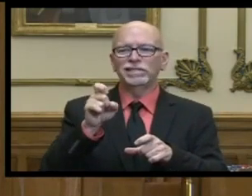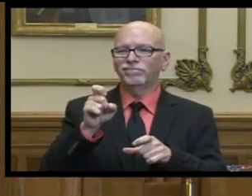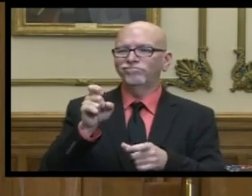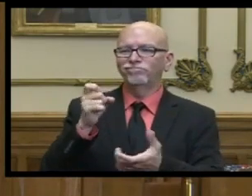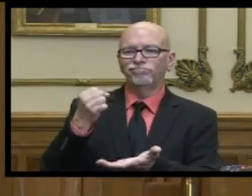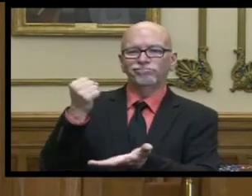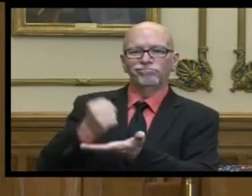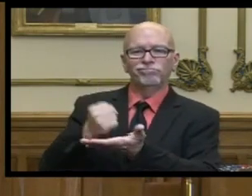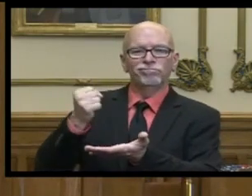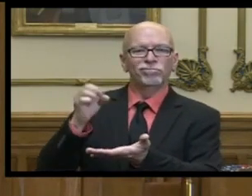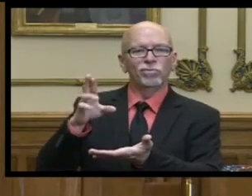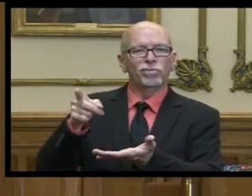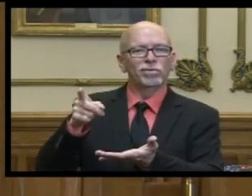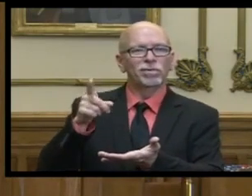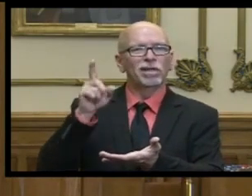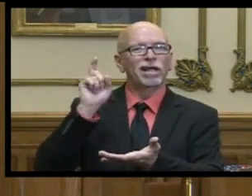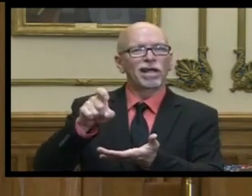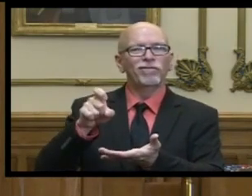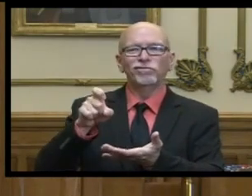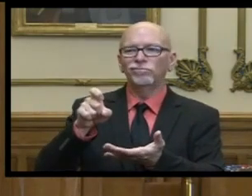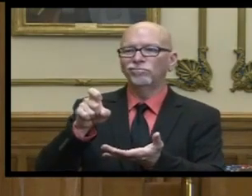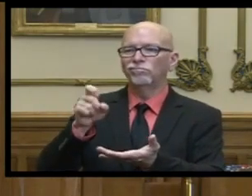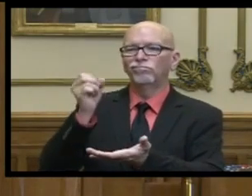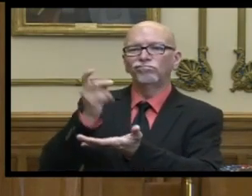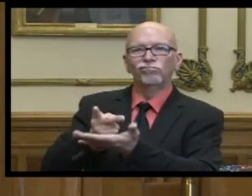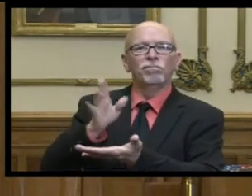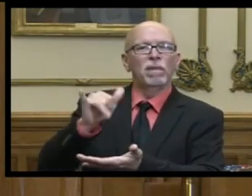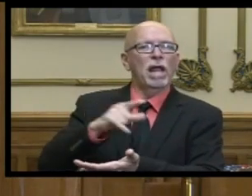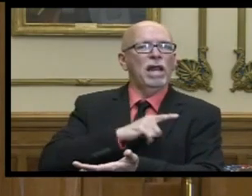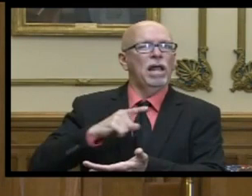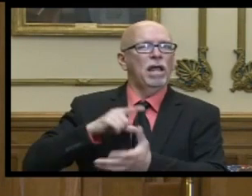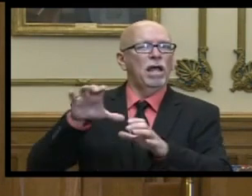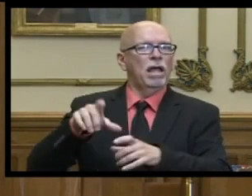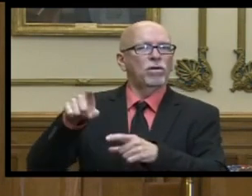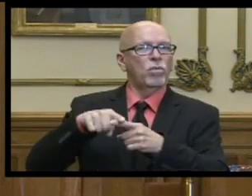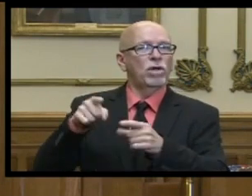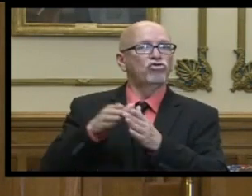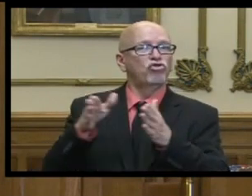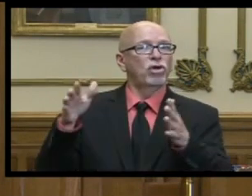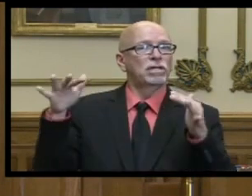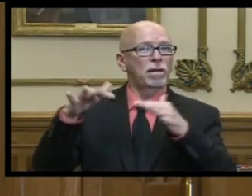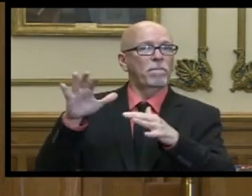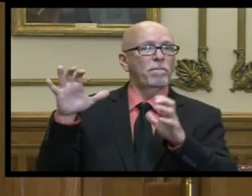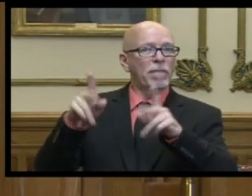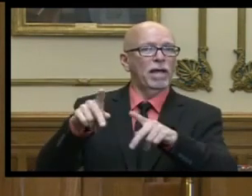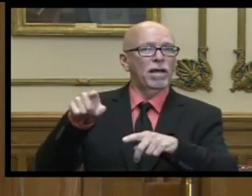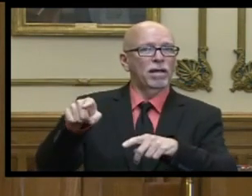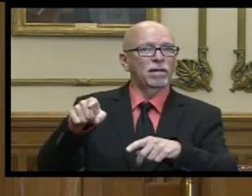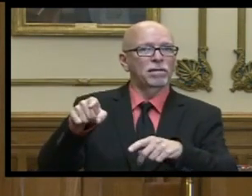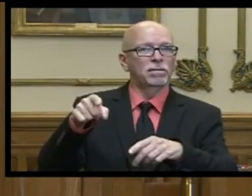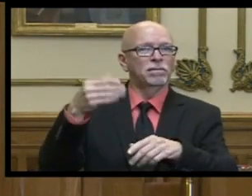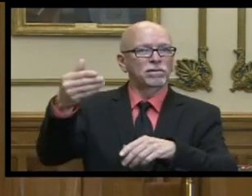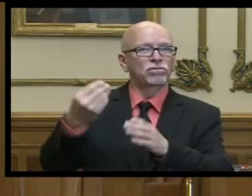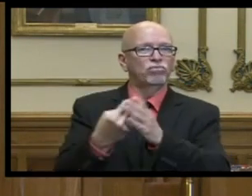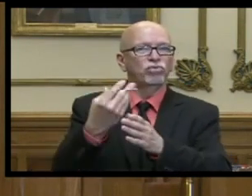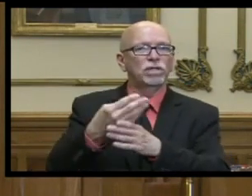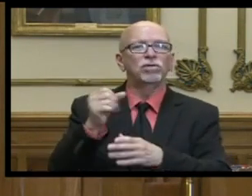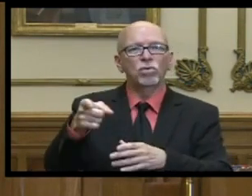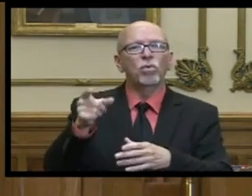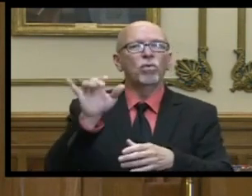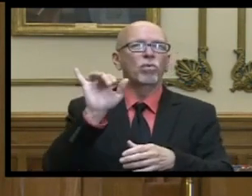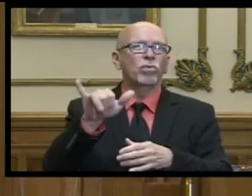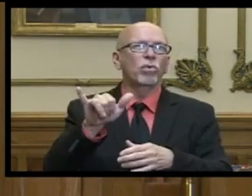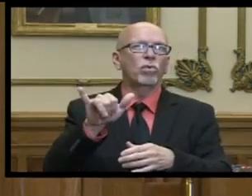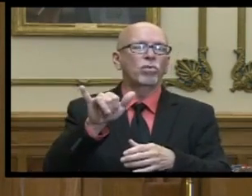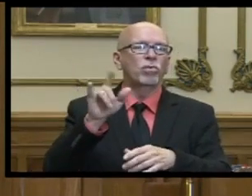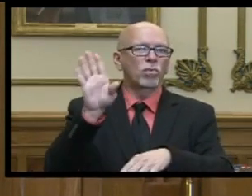or actually adopted by legislative action when the general assembly comes back next spring and so those will be efforts